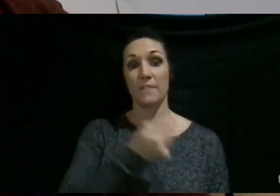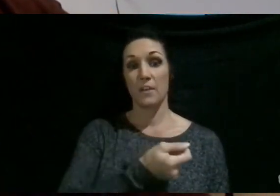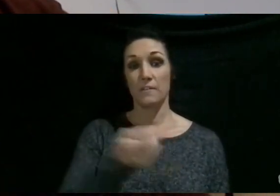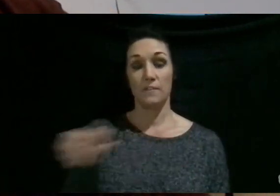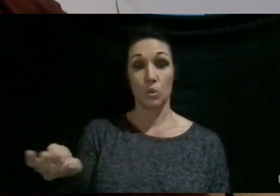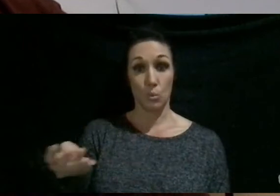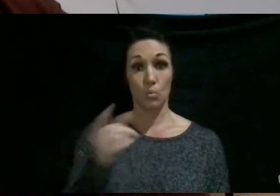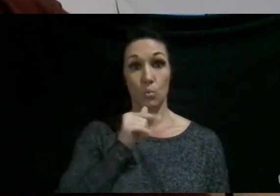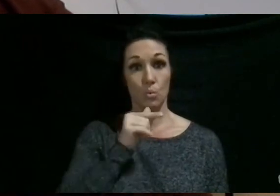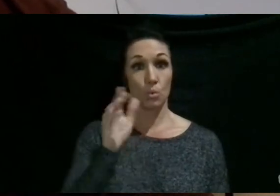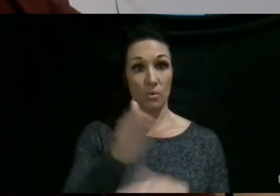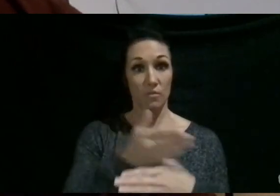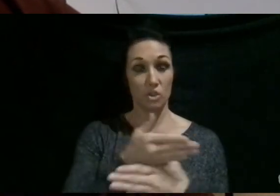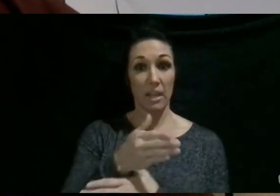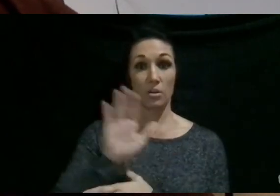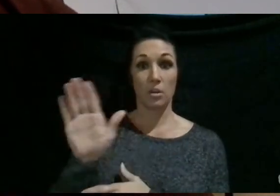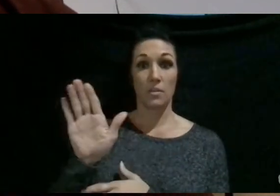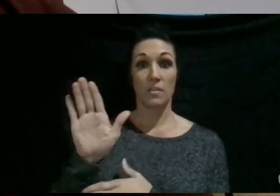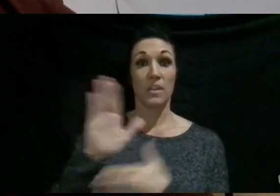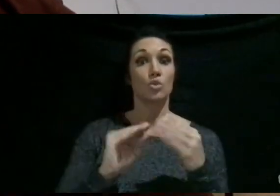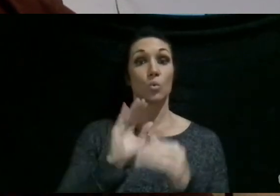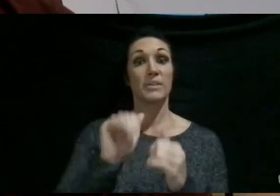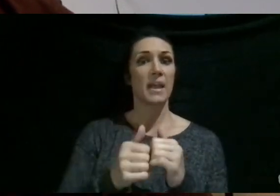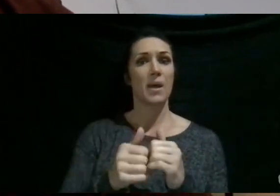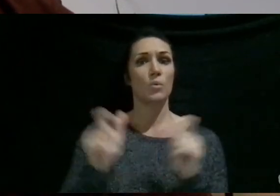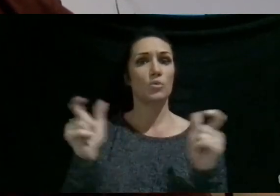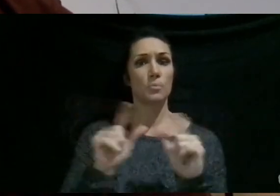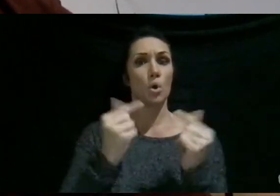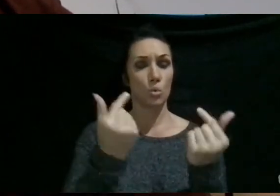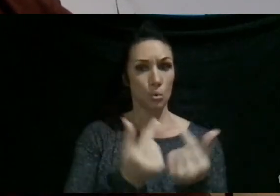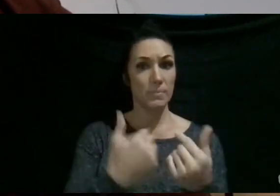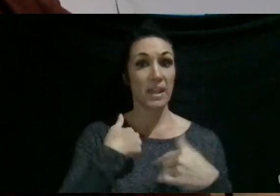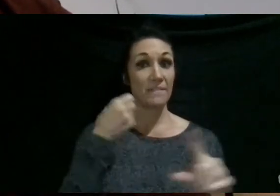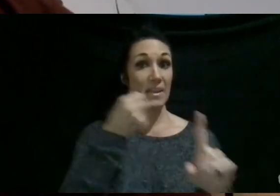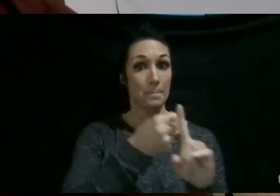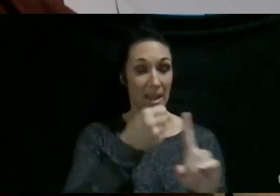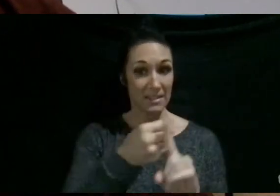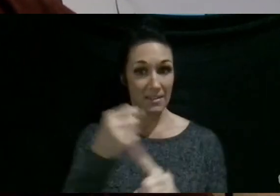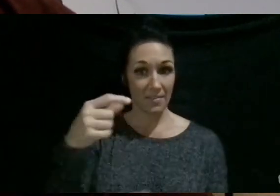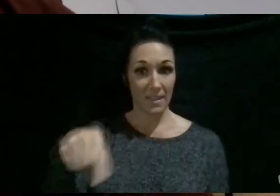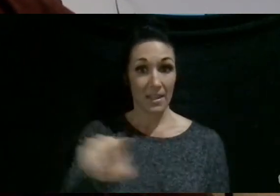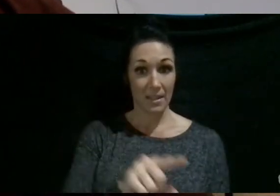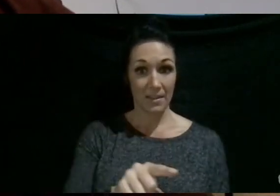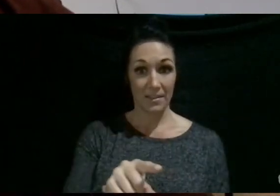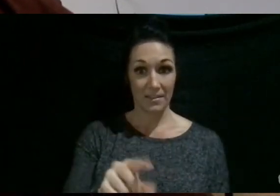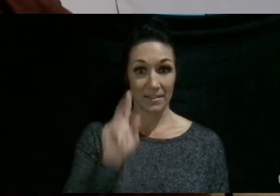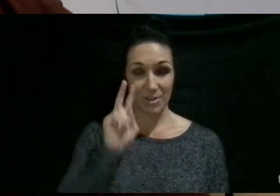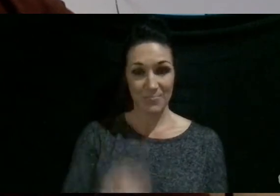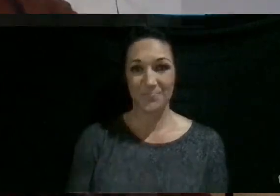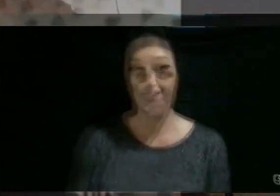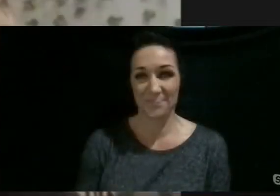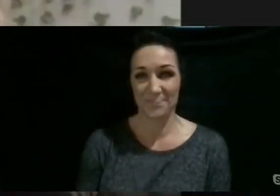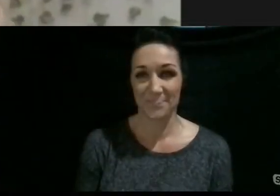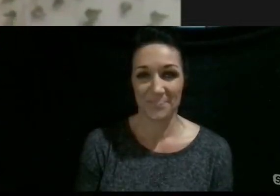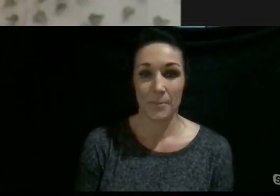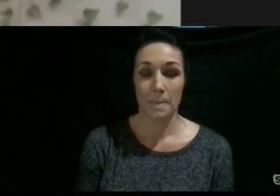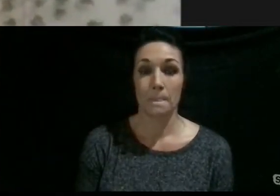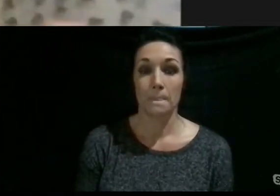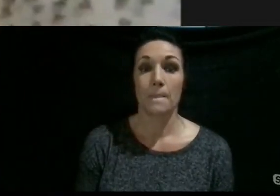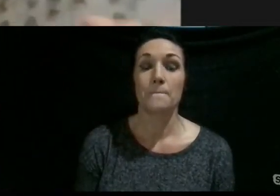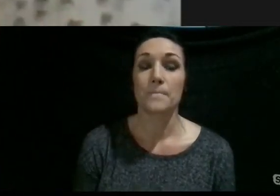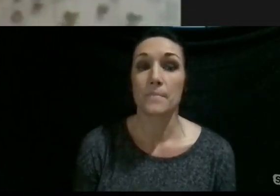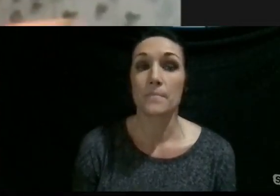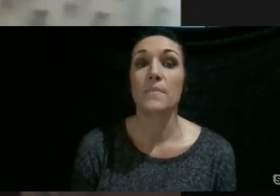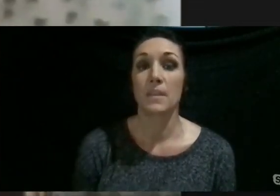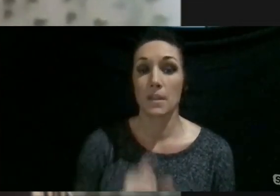who have shared their stories about how small groups have impacted them. Check this out. I really